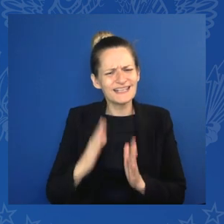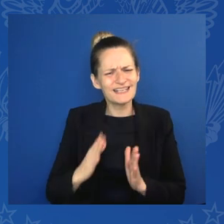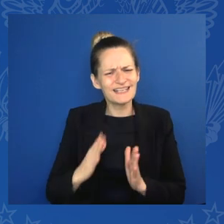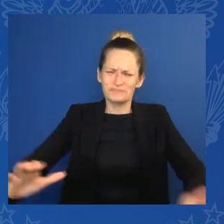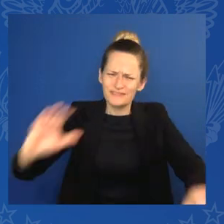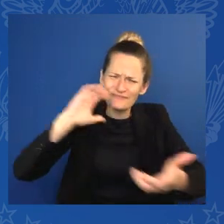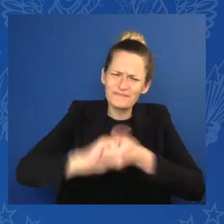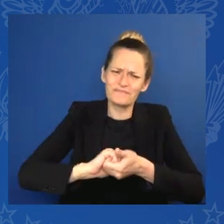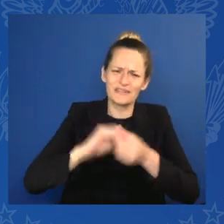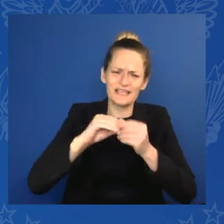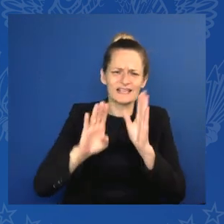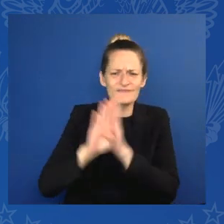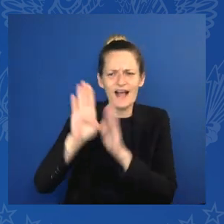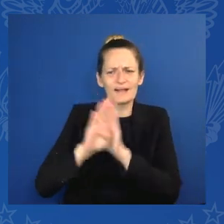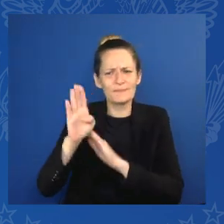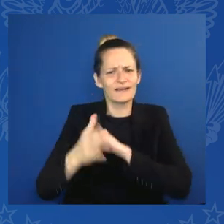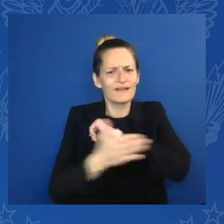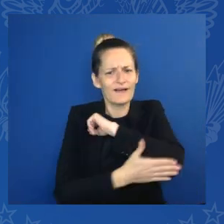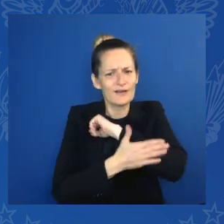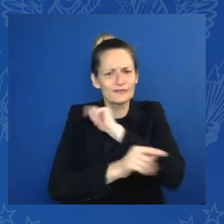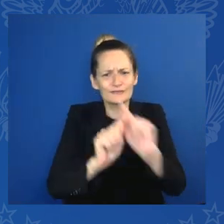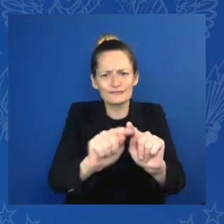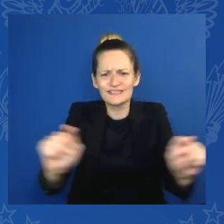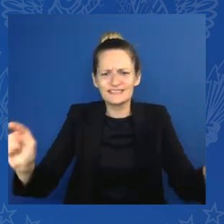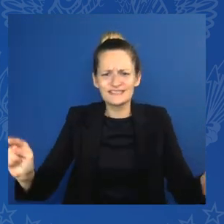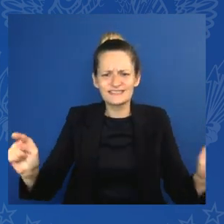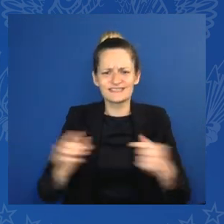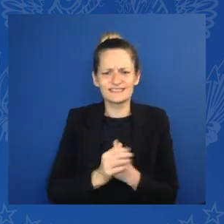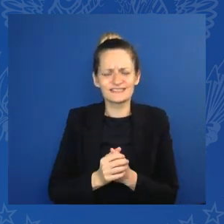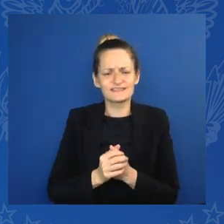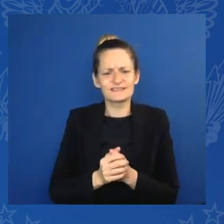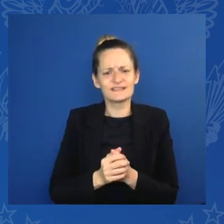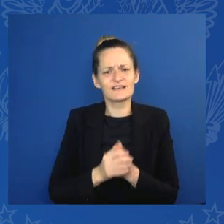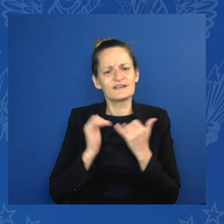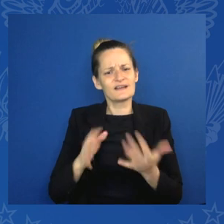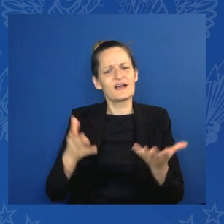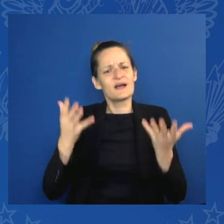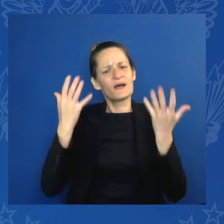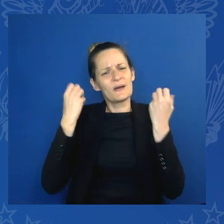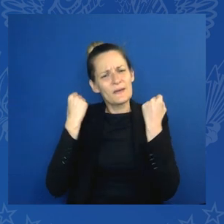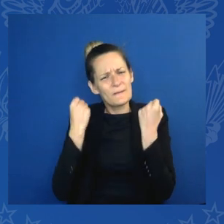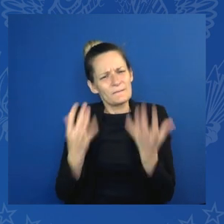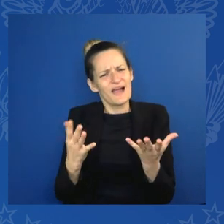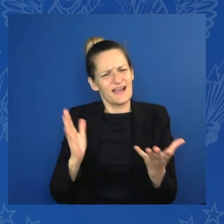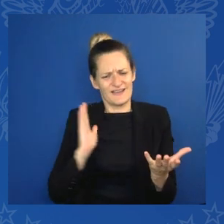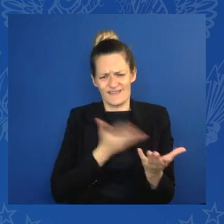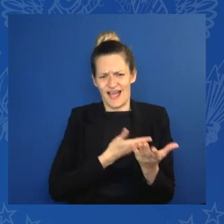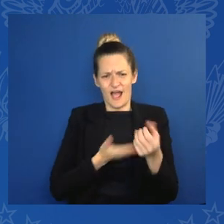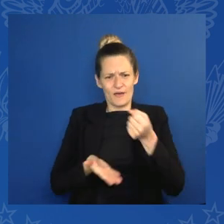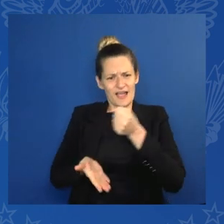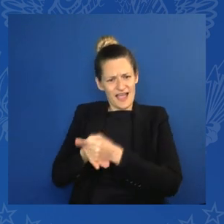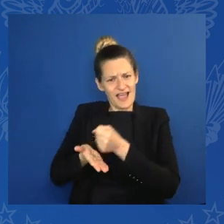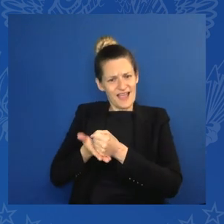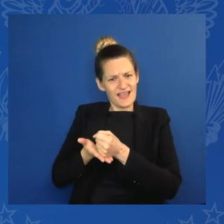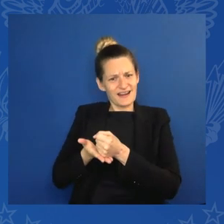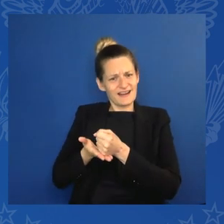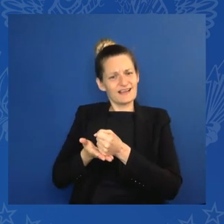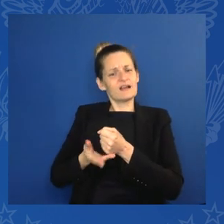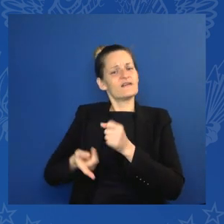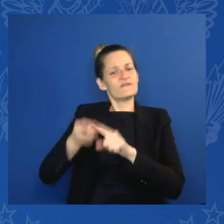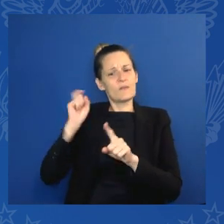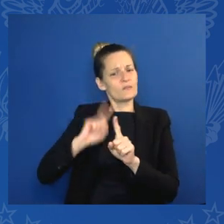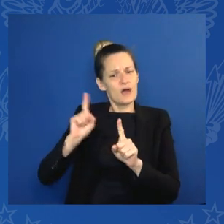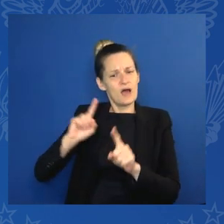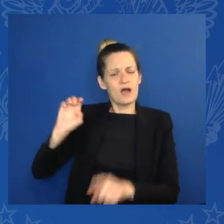development aid trumps from the European Union. And everywhere, almost 70 billion euros go to fund more